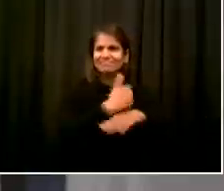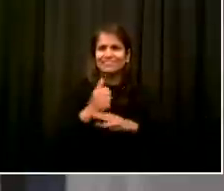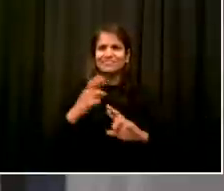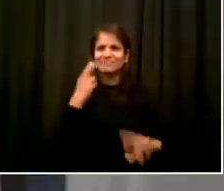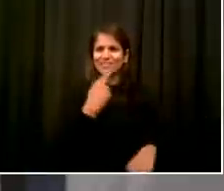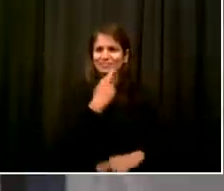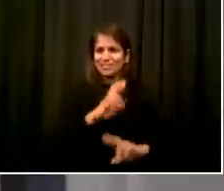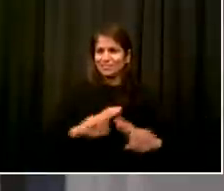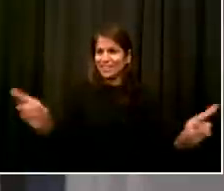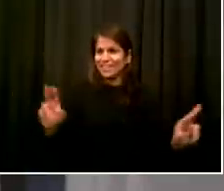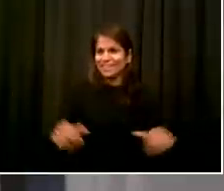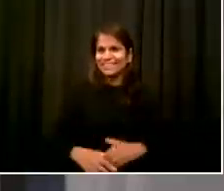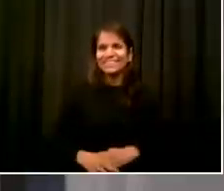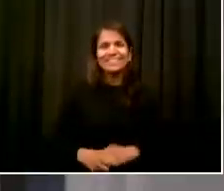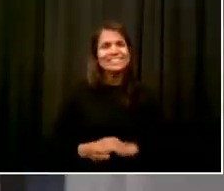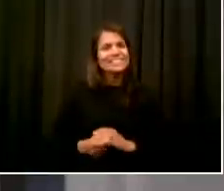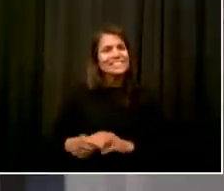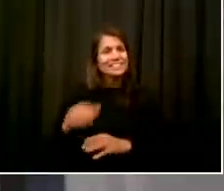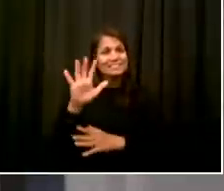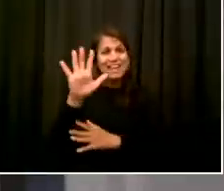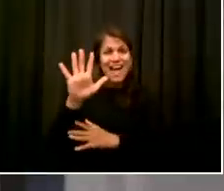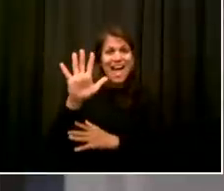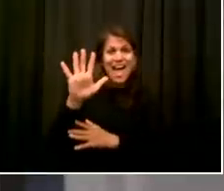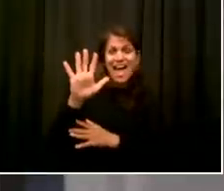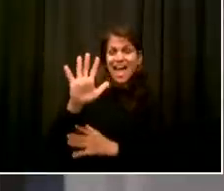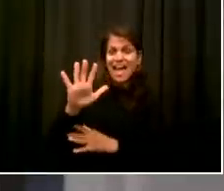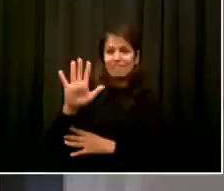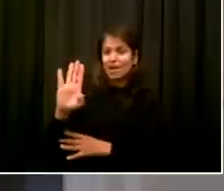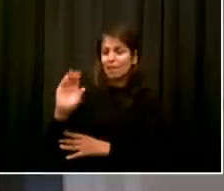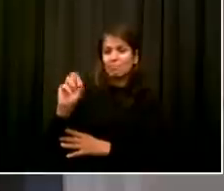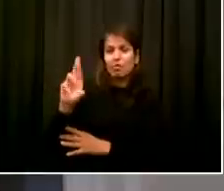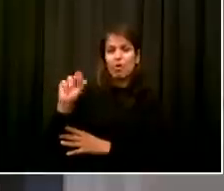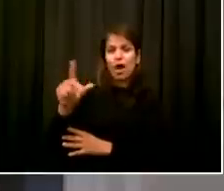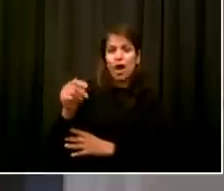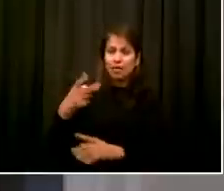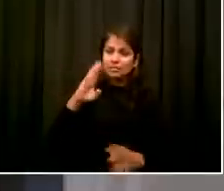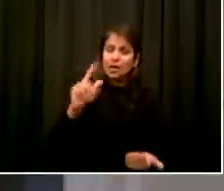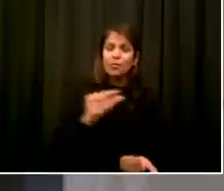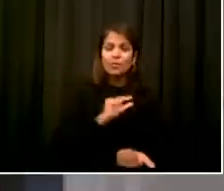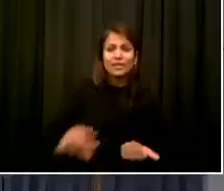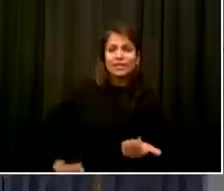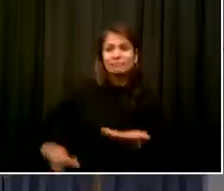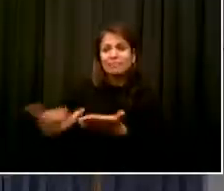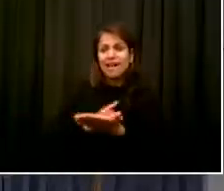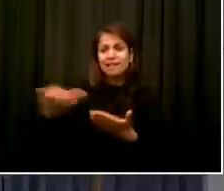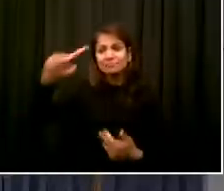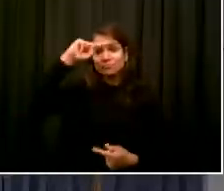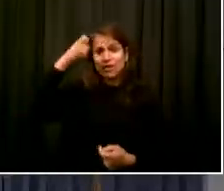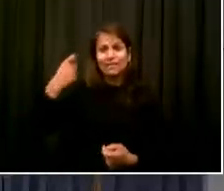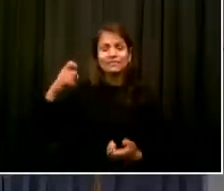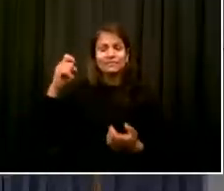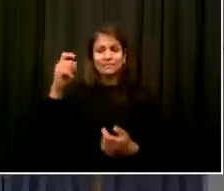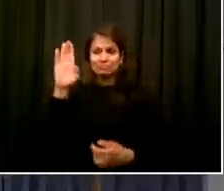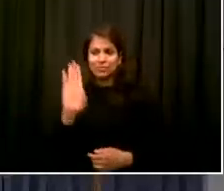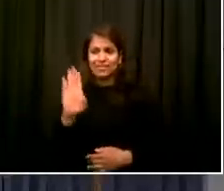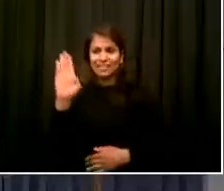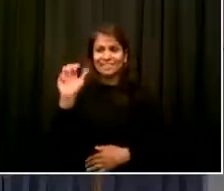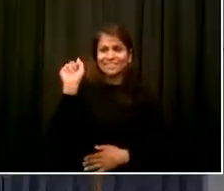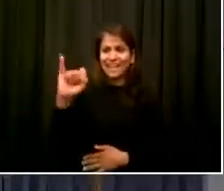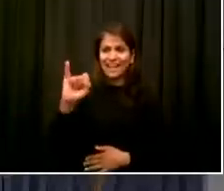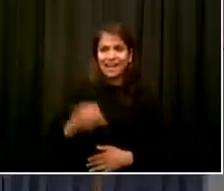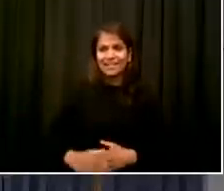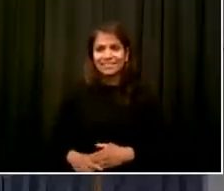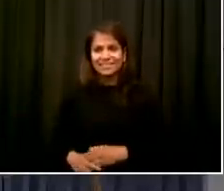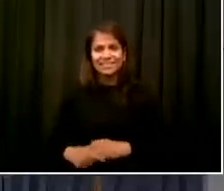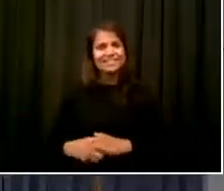boroughs in an equitable plan, equitable plan that really works for so many people. So thank you. Thank you, Andrew. Thank you for your infectious enthusiasm.